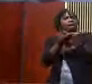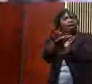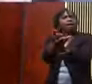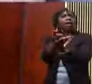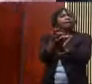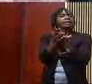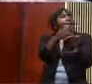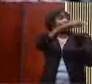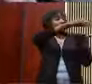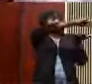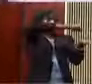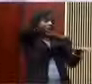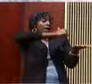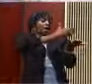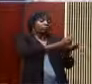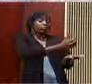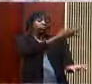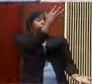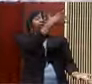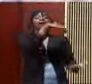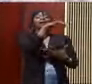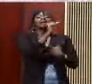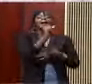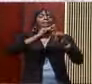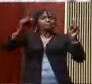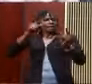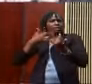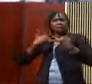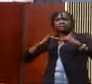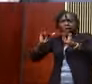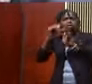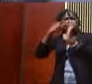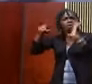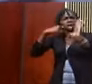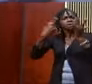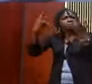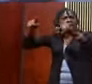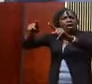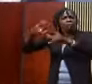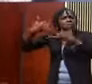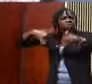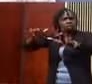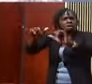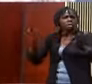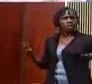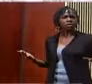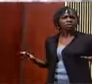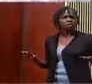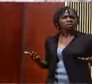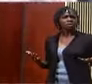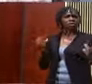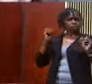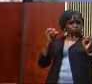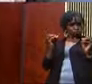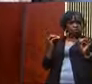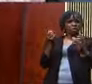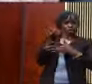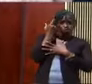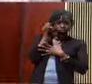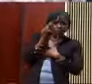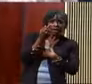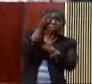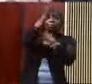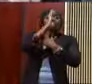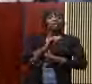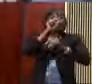they're paying me to be where I am. And so, my sisters and brothers, please understand that when God